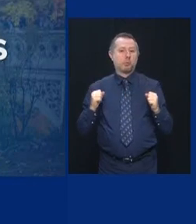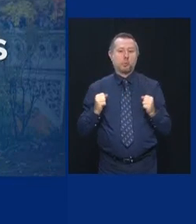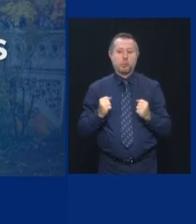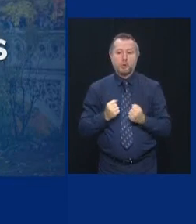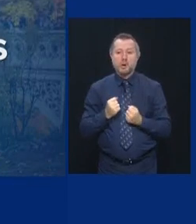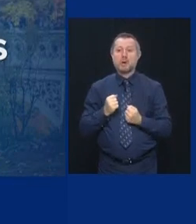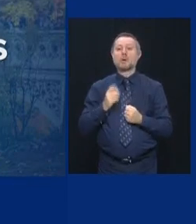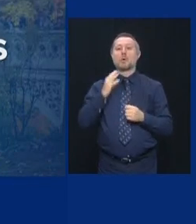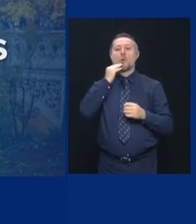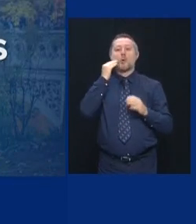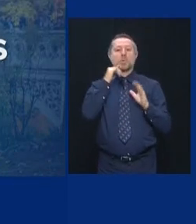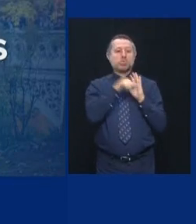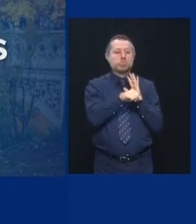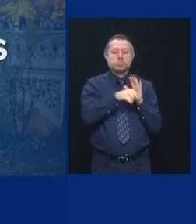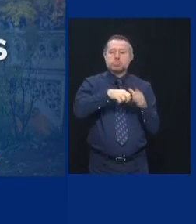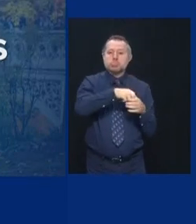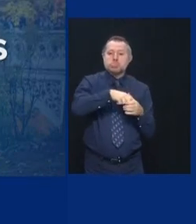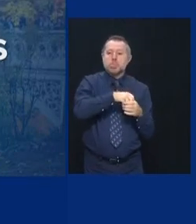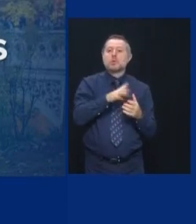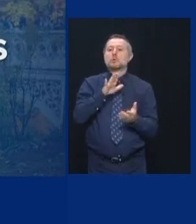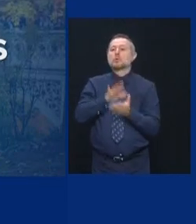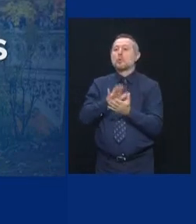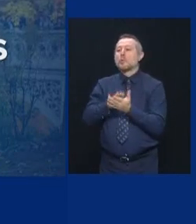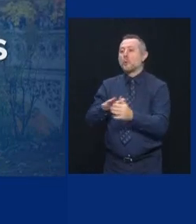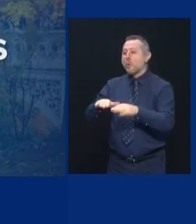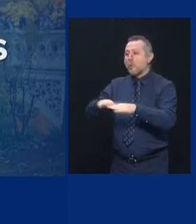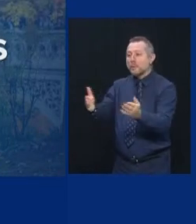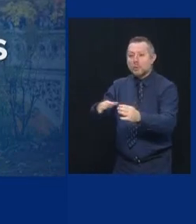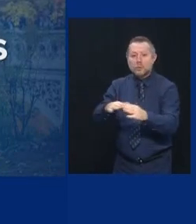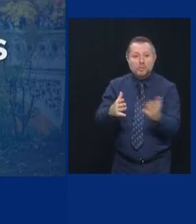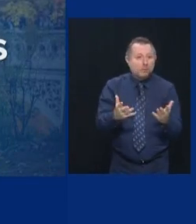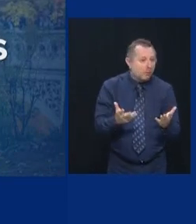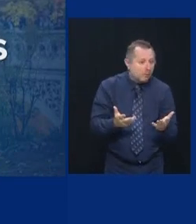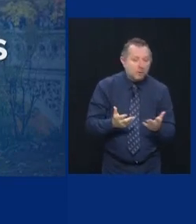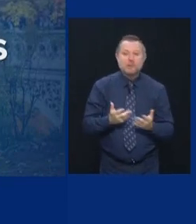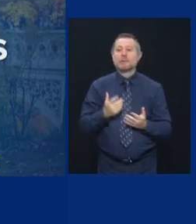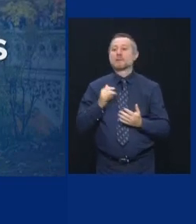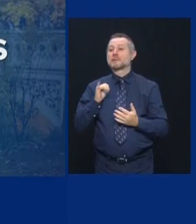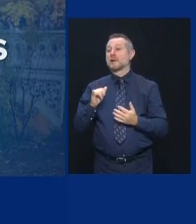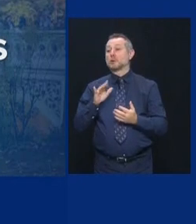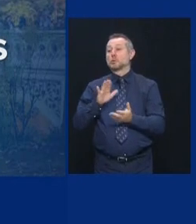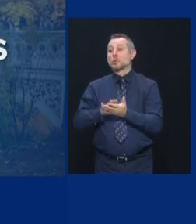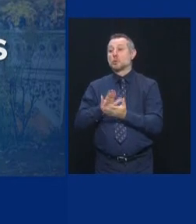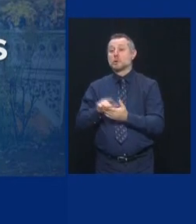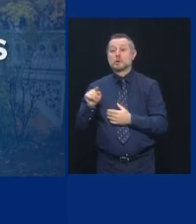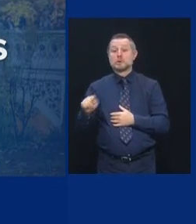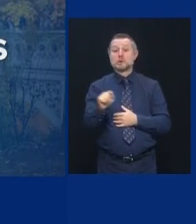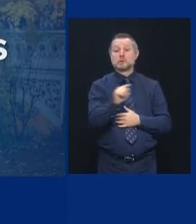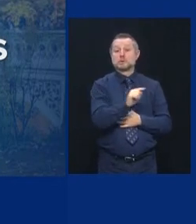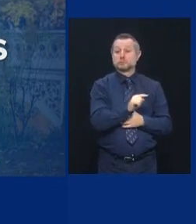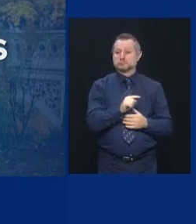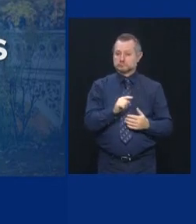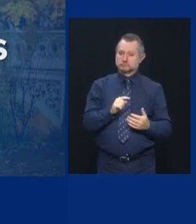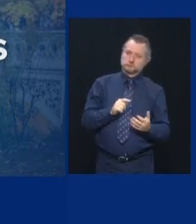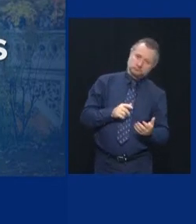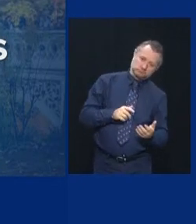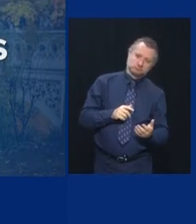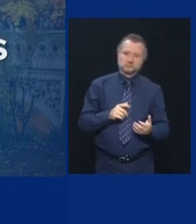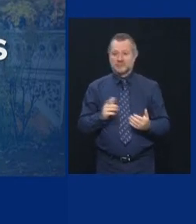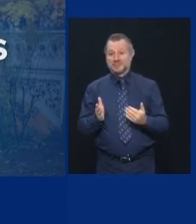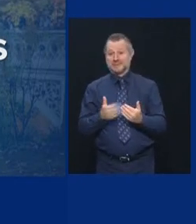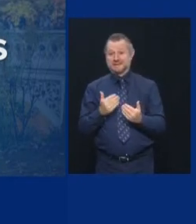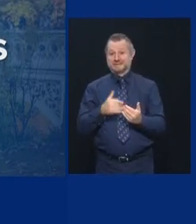schools open. Schools opening are almost a predictor of increased